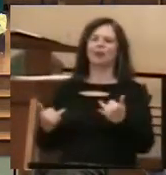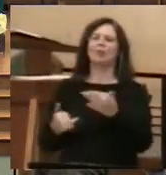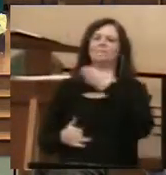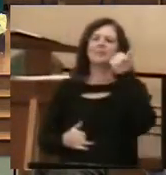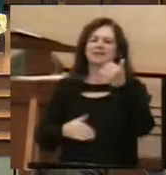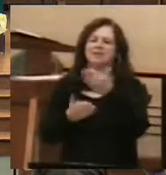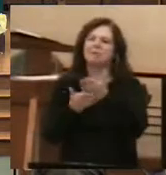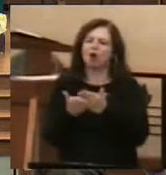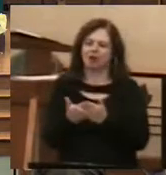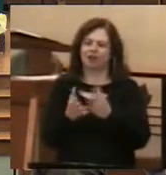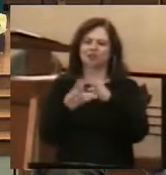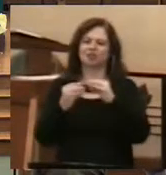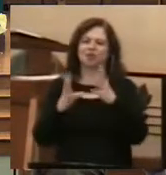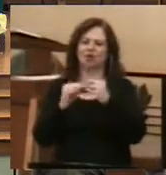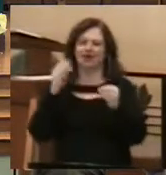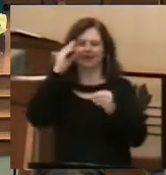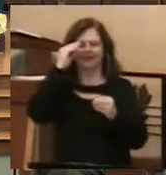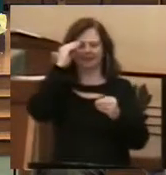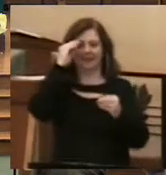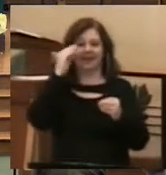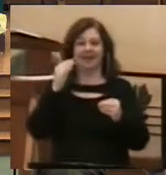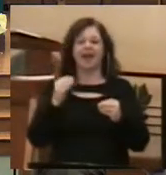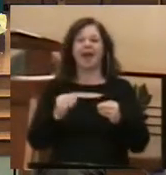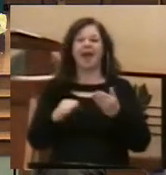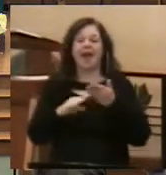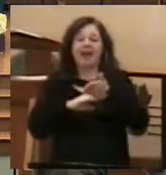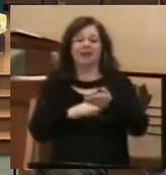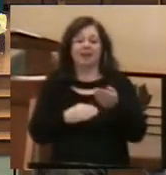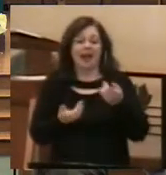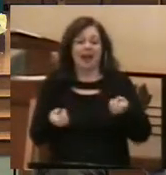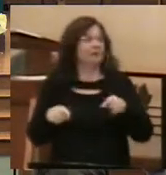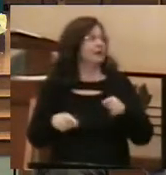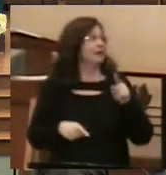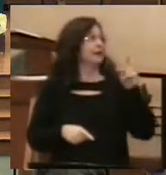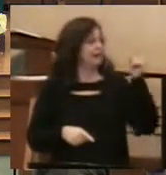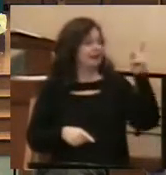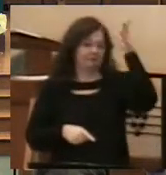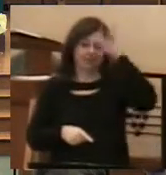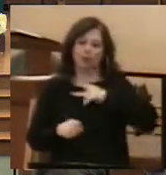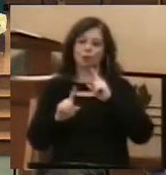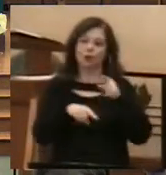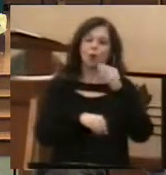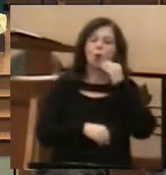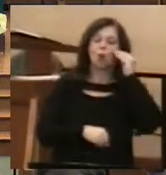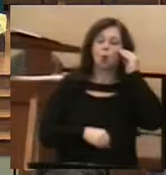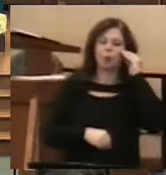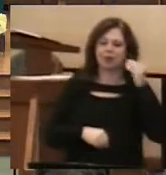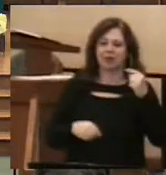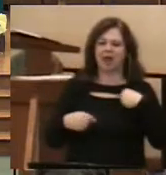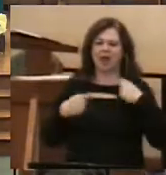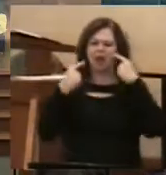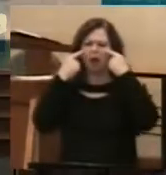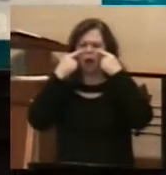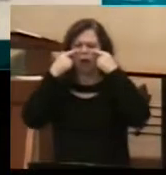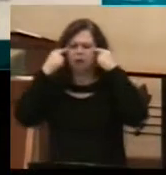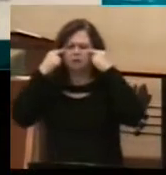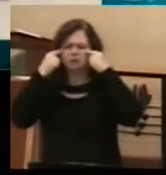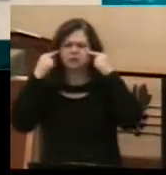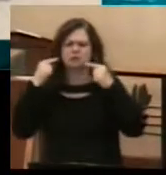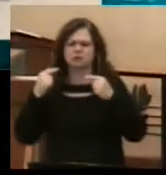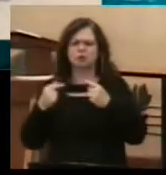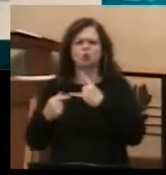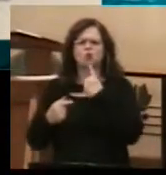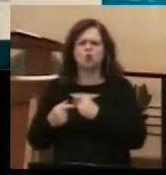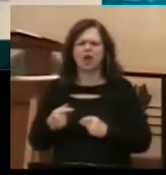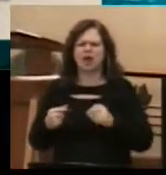see, Harold Rice, after that eventful morning on the ice, went home, and he had puffy eyes and red blotches